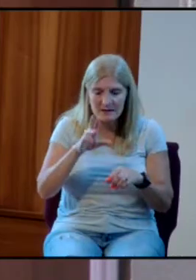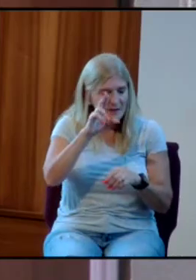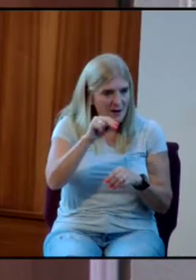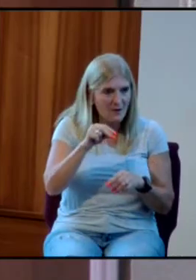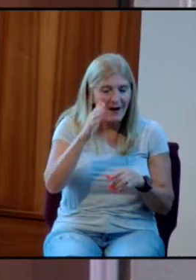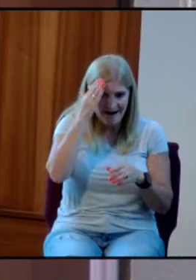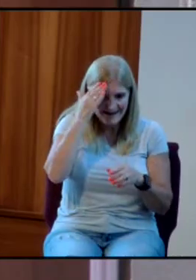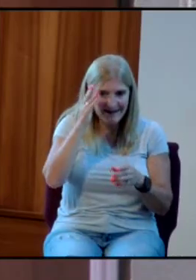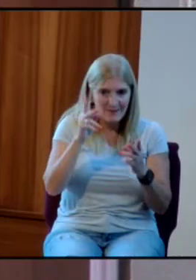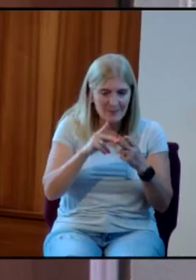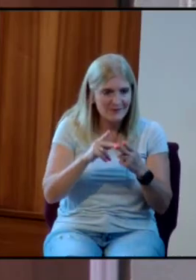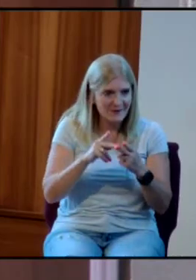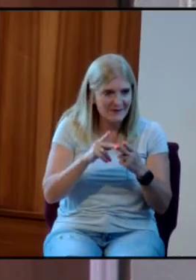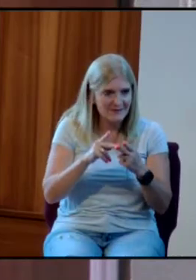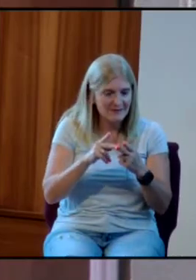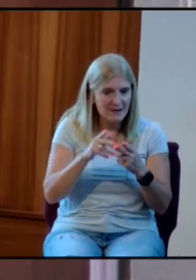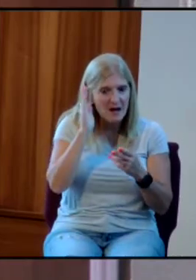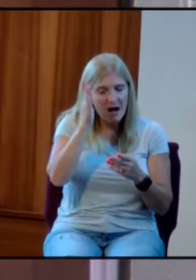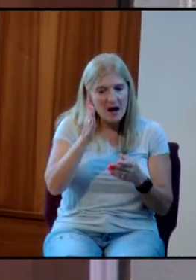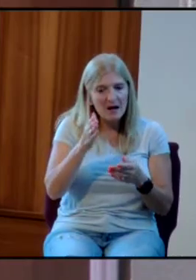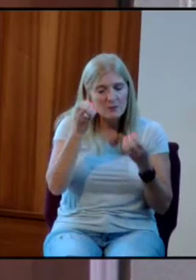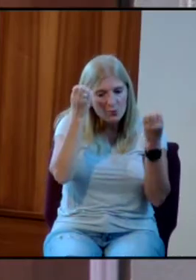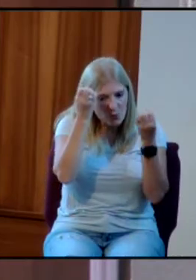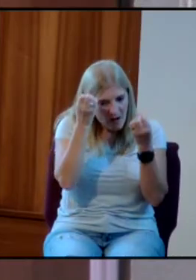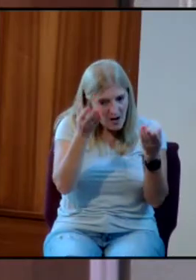I'll share with you what works.